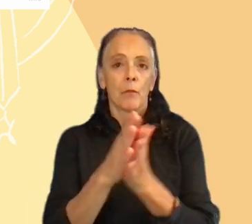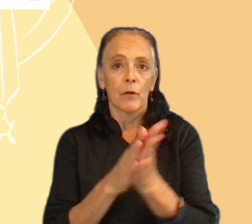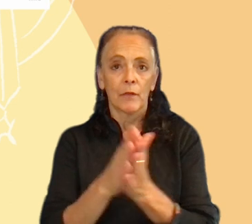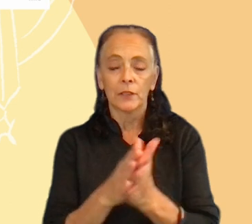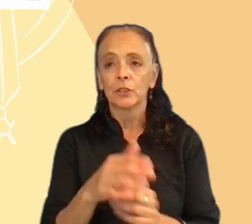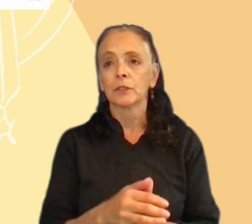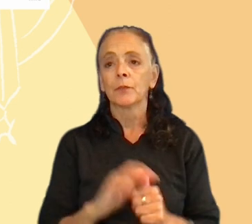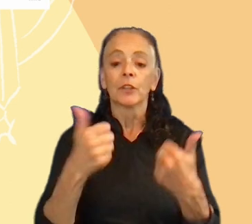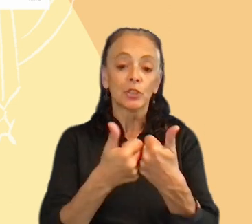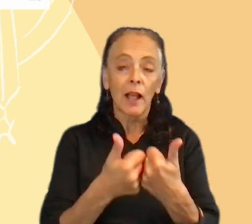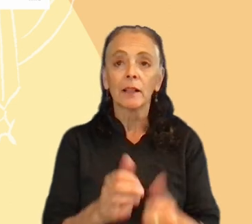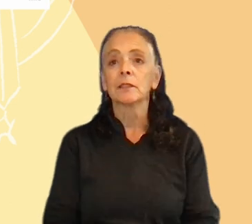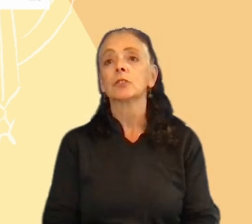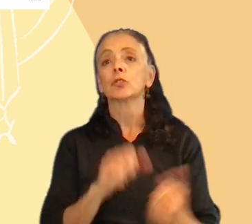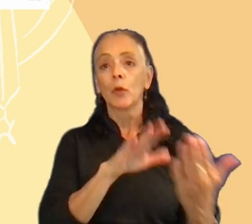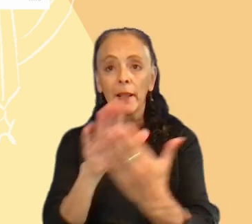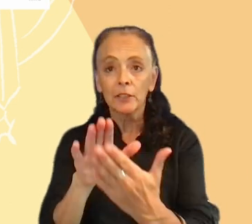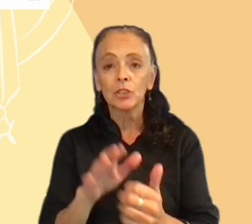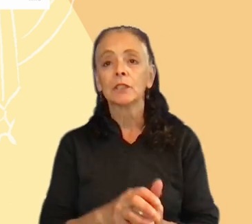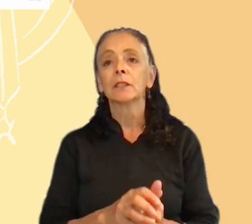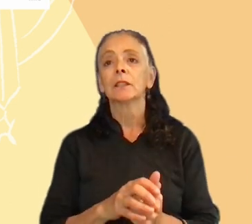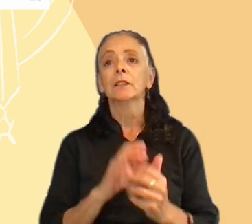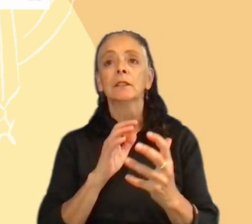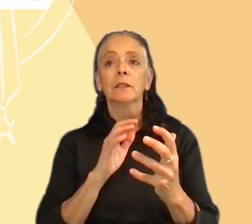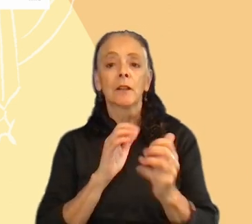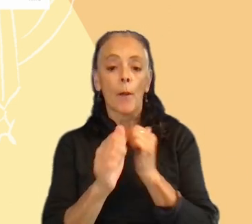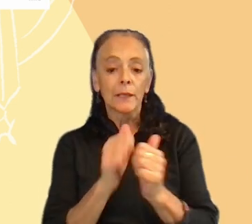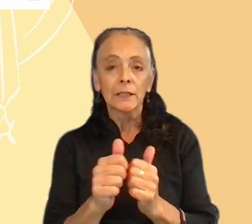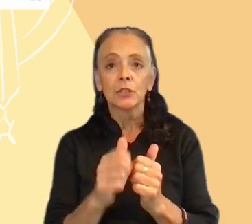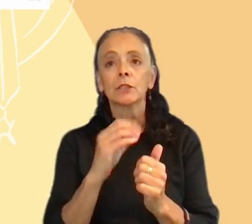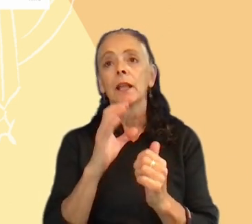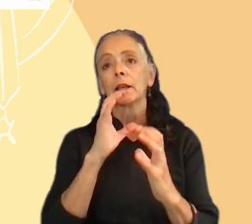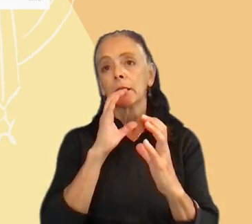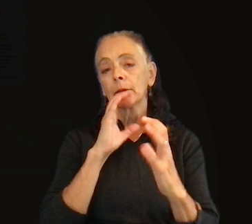challenge, strategy, competition, and the community.